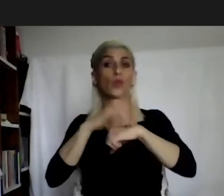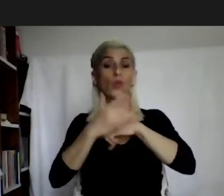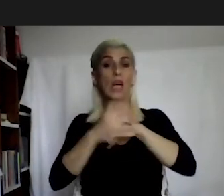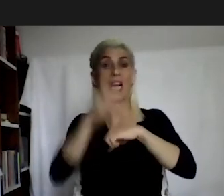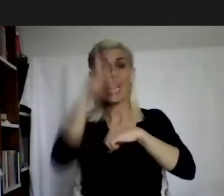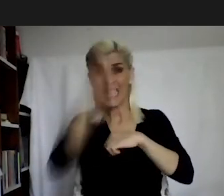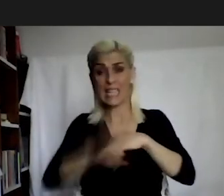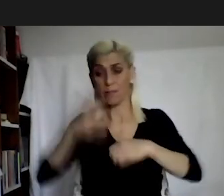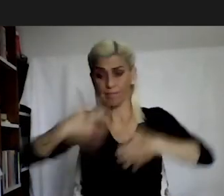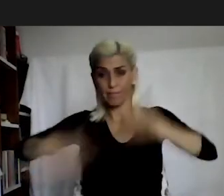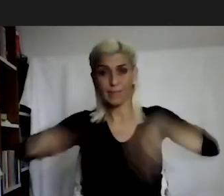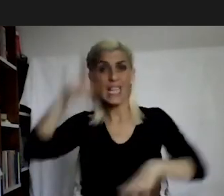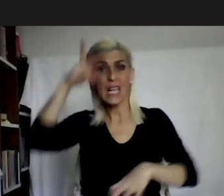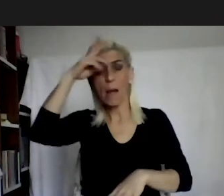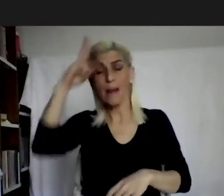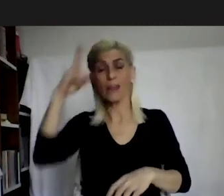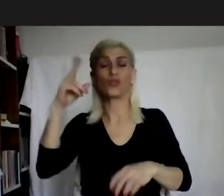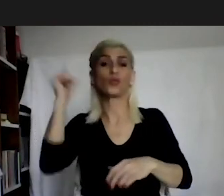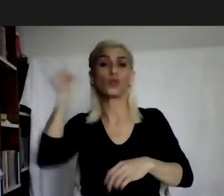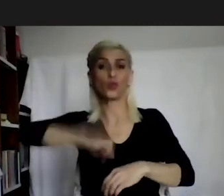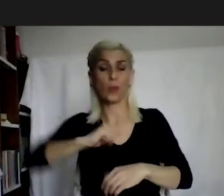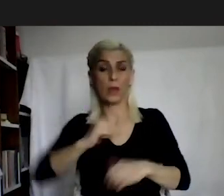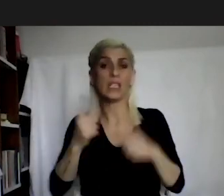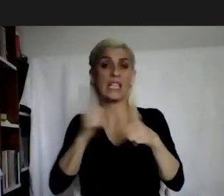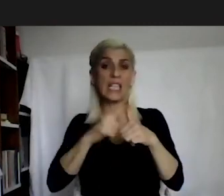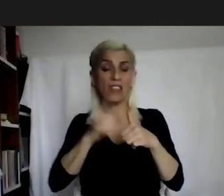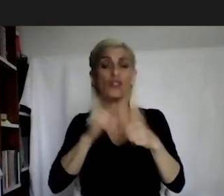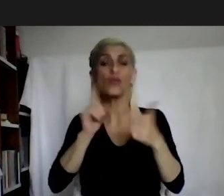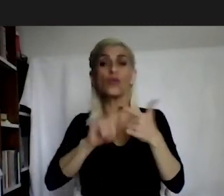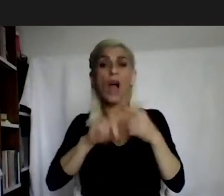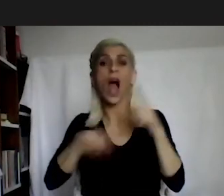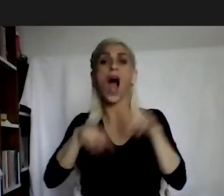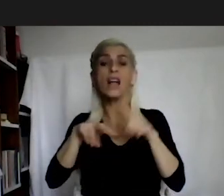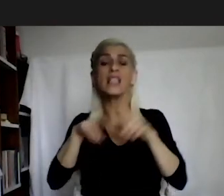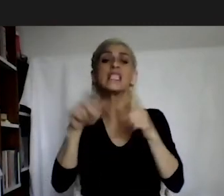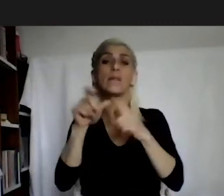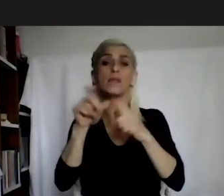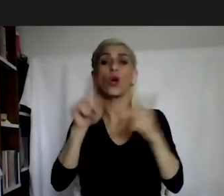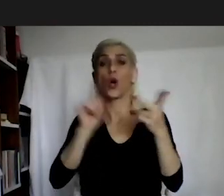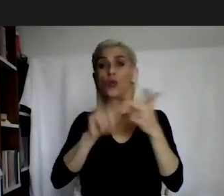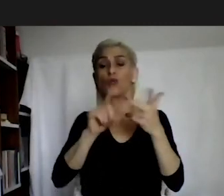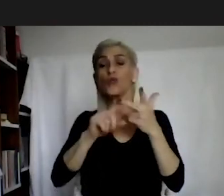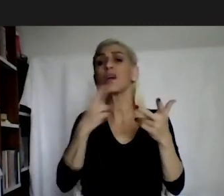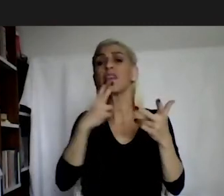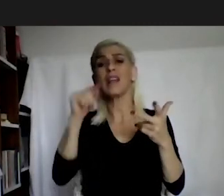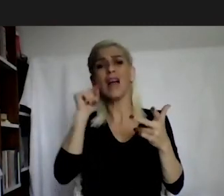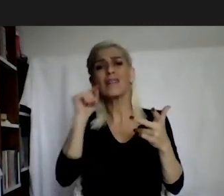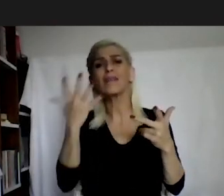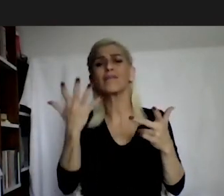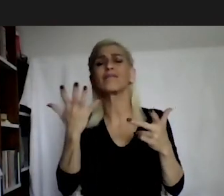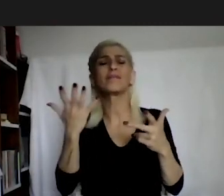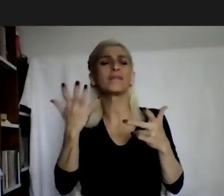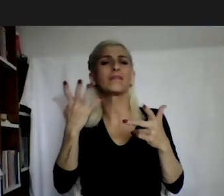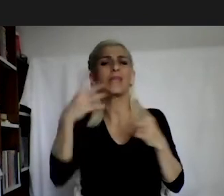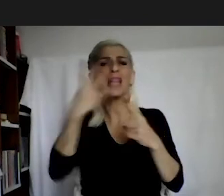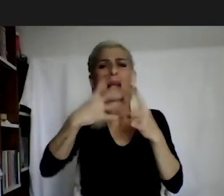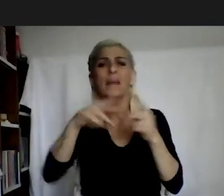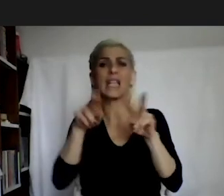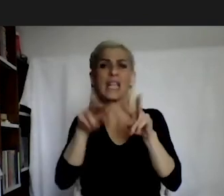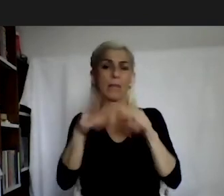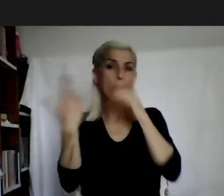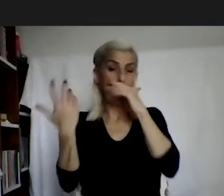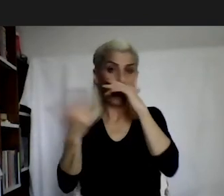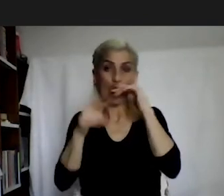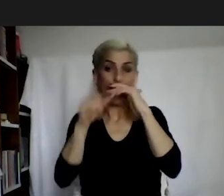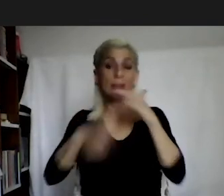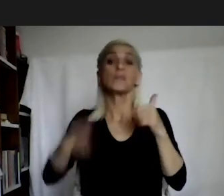xenophobia, anti-semitism, and sexual orientation in the first three places. But in Turkey, sexual orientation